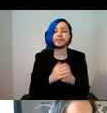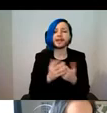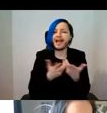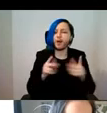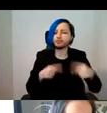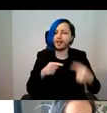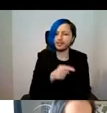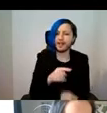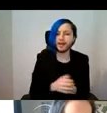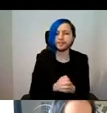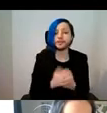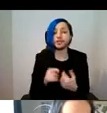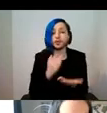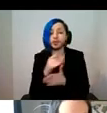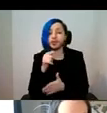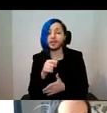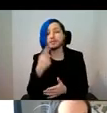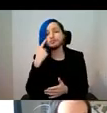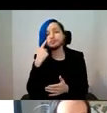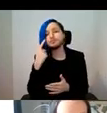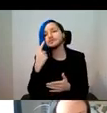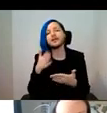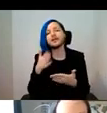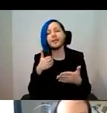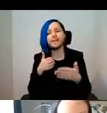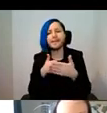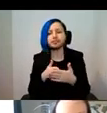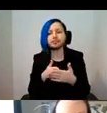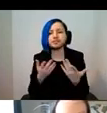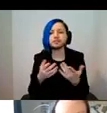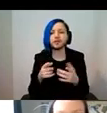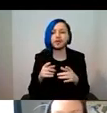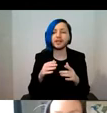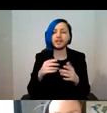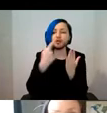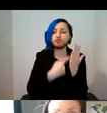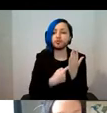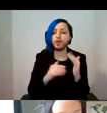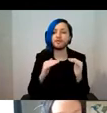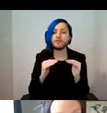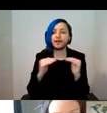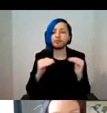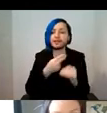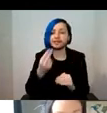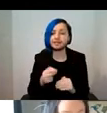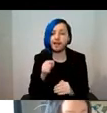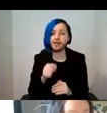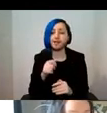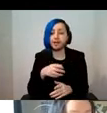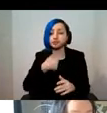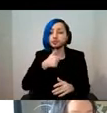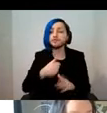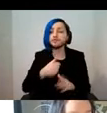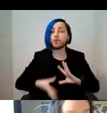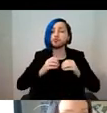expand because of the role of the collaborative design methodology used to create the app.